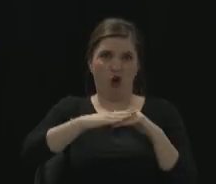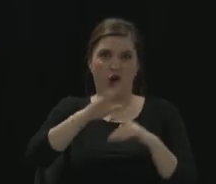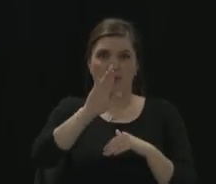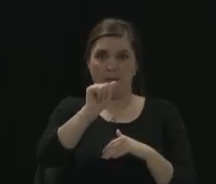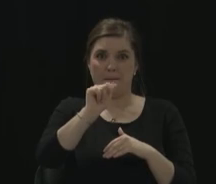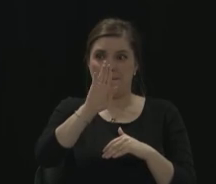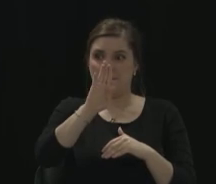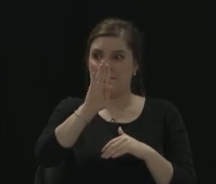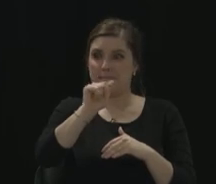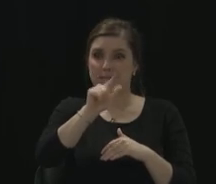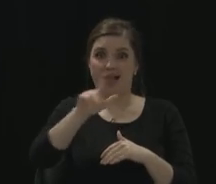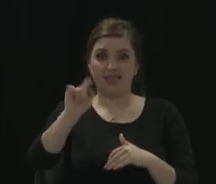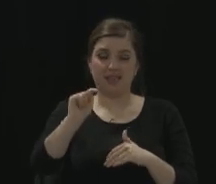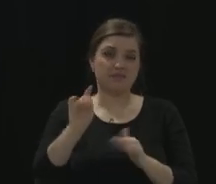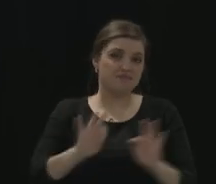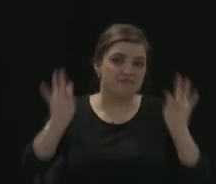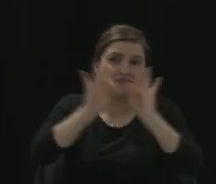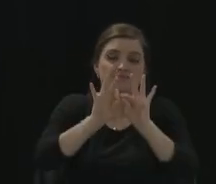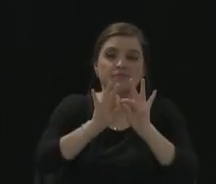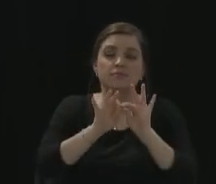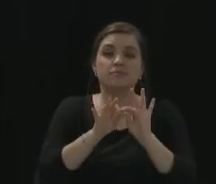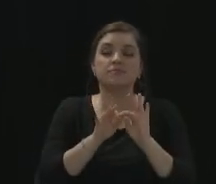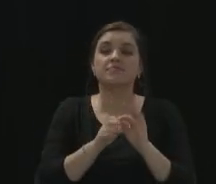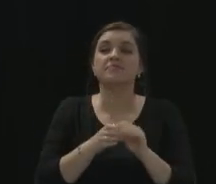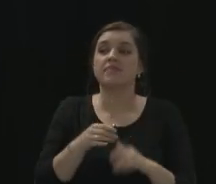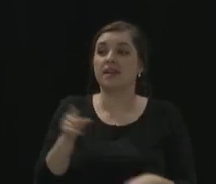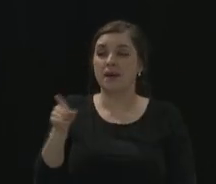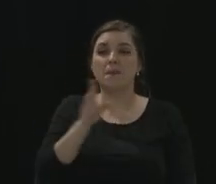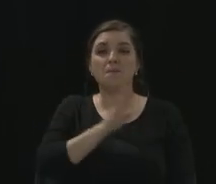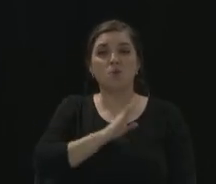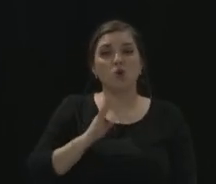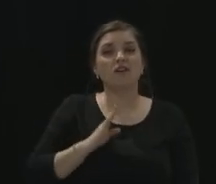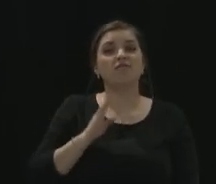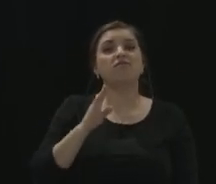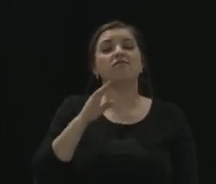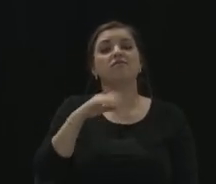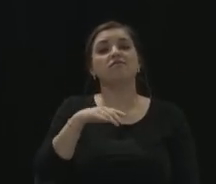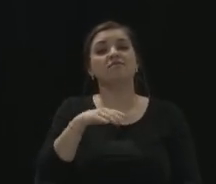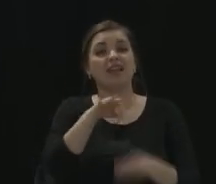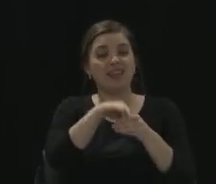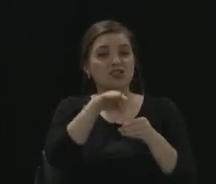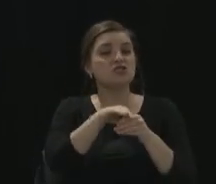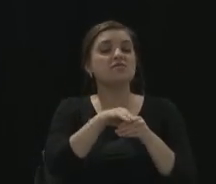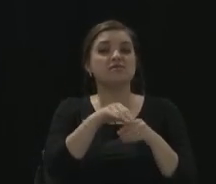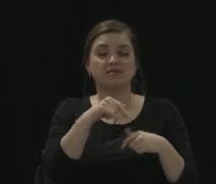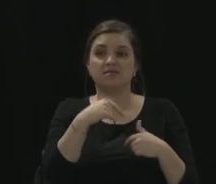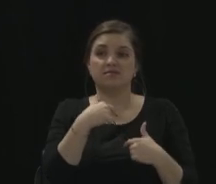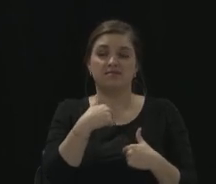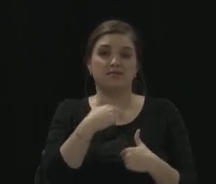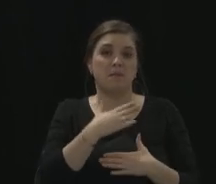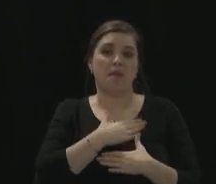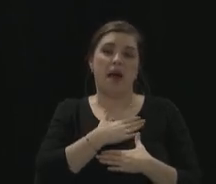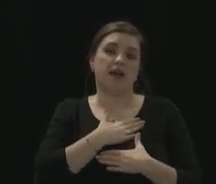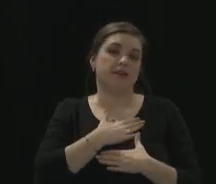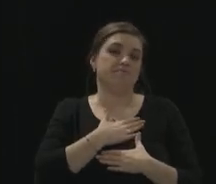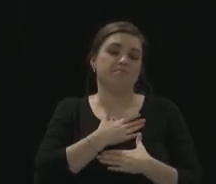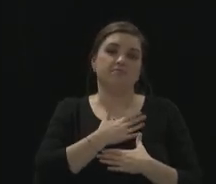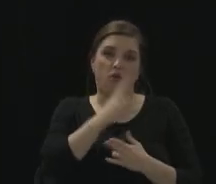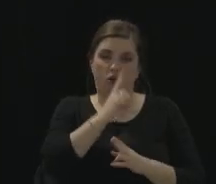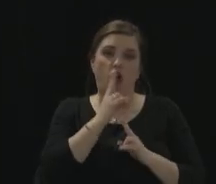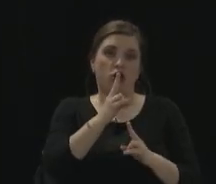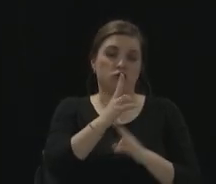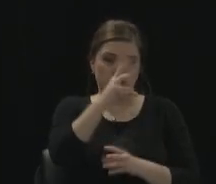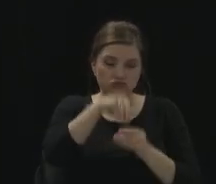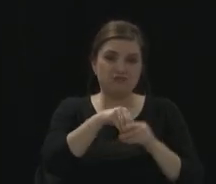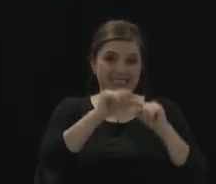privilege of being a part of a team that's split equally between Republicans and Democrats. But I would